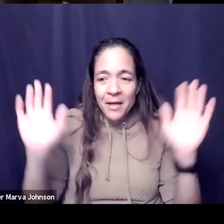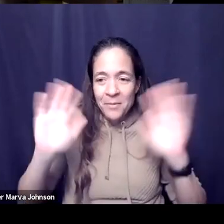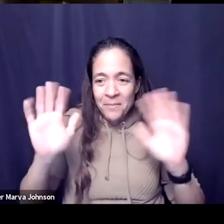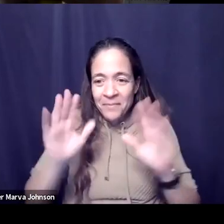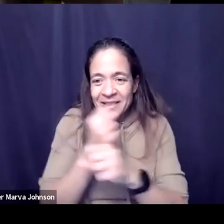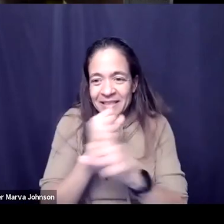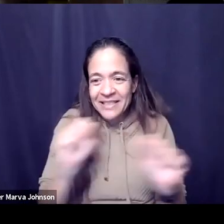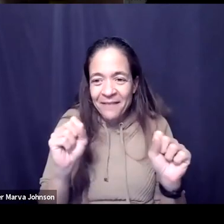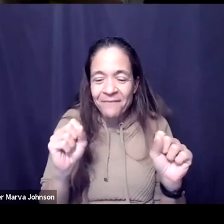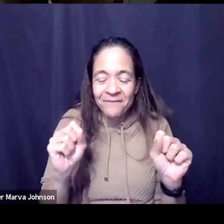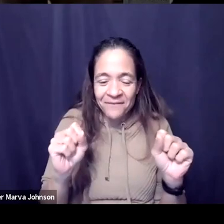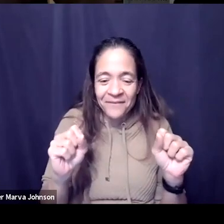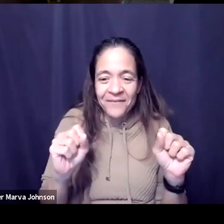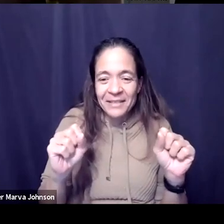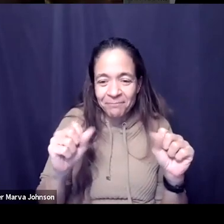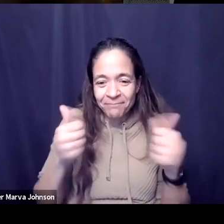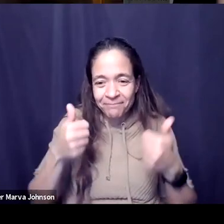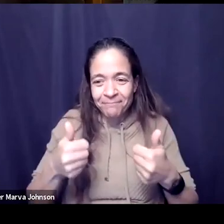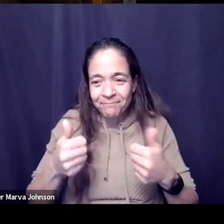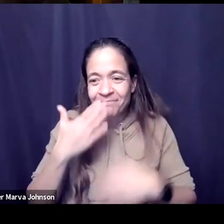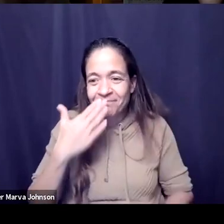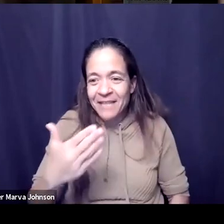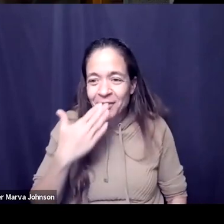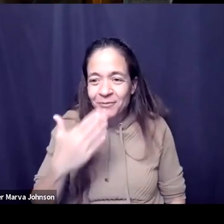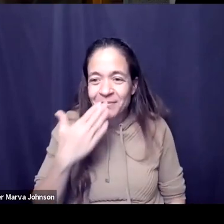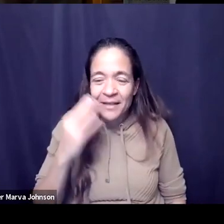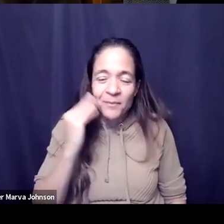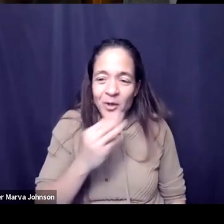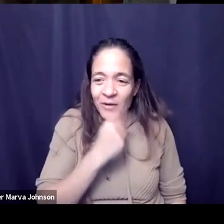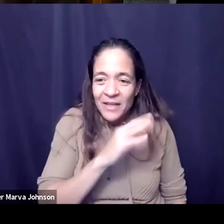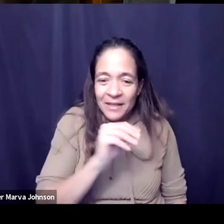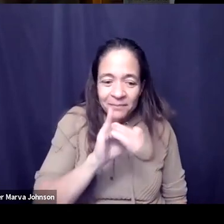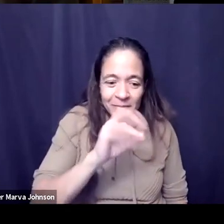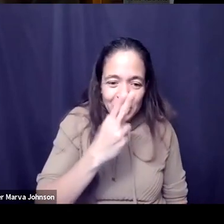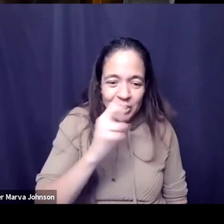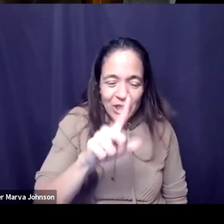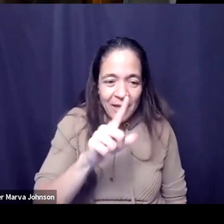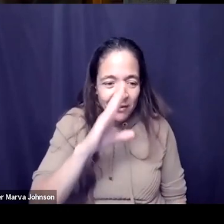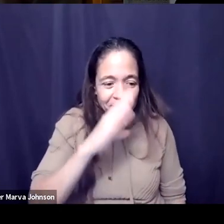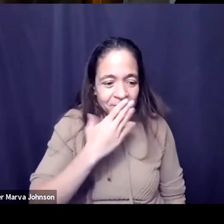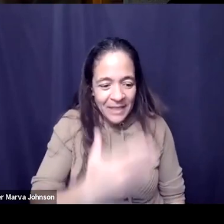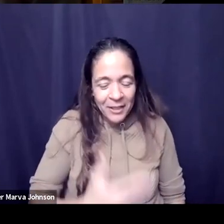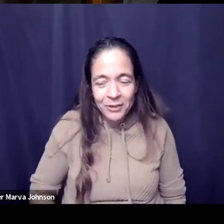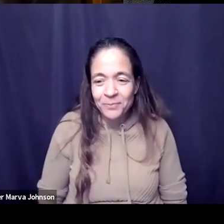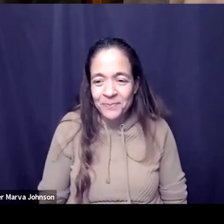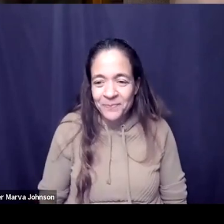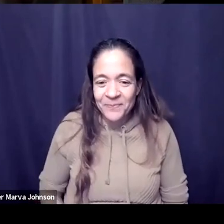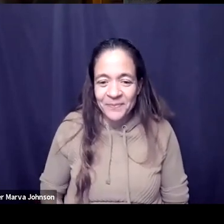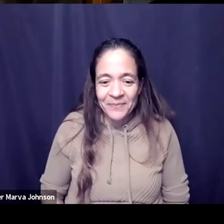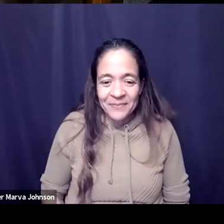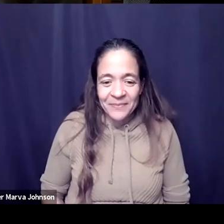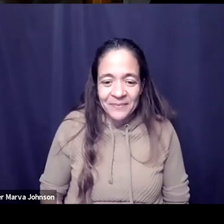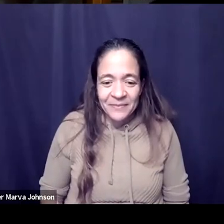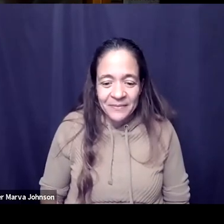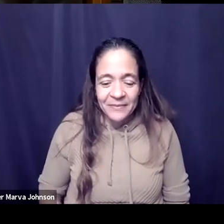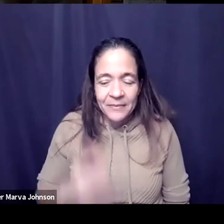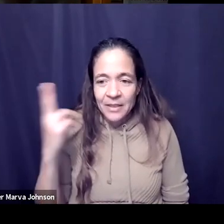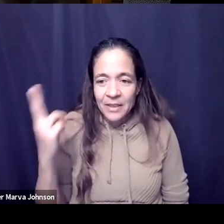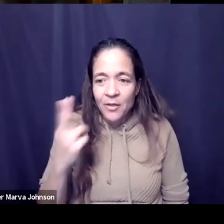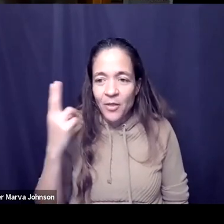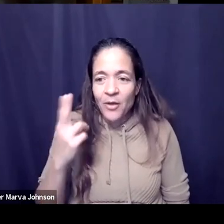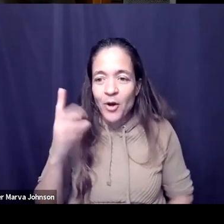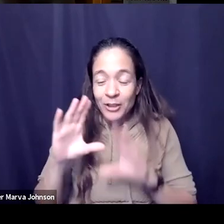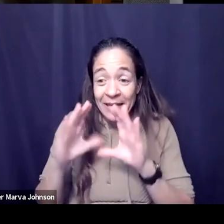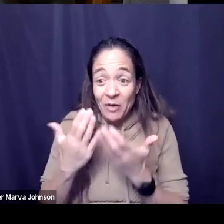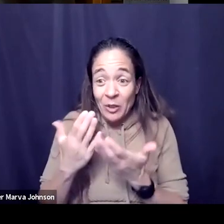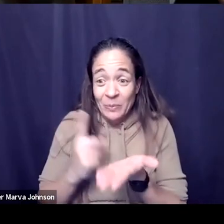safe and well marva michelle thank you so much for your help and mr t as ever much thank you thank you thursday sorry thursday for the group this